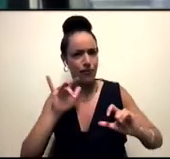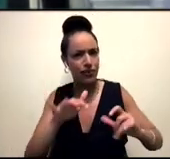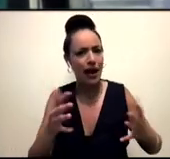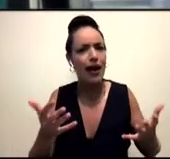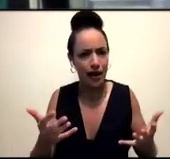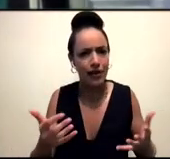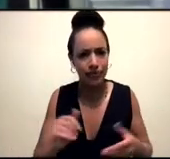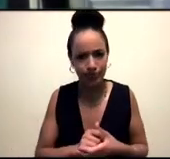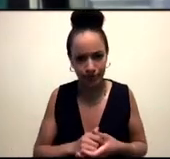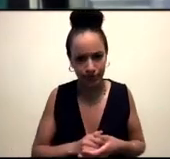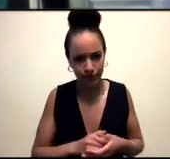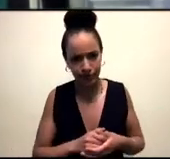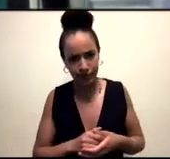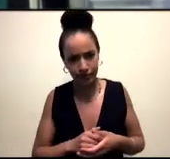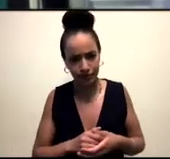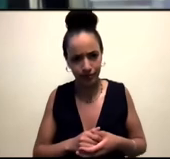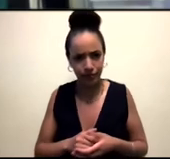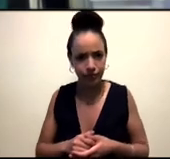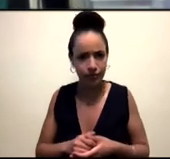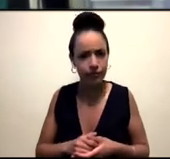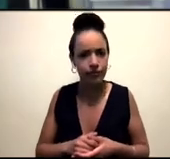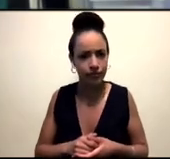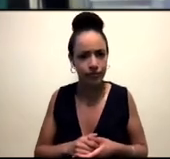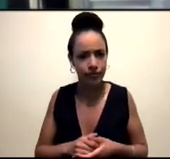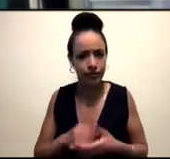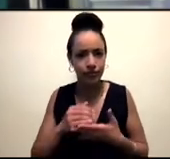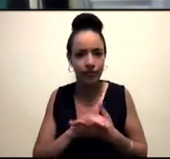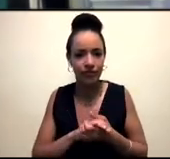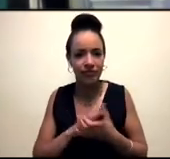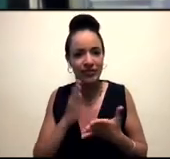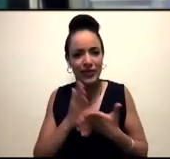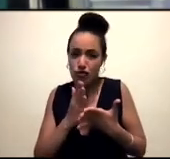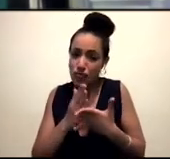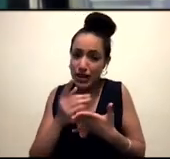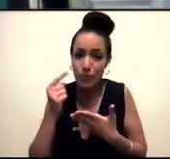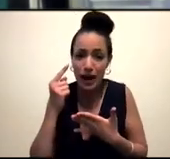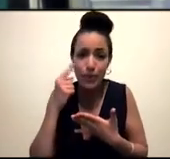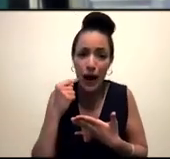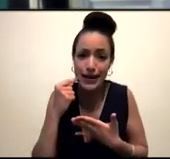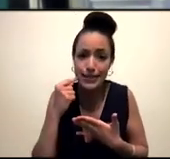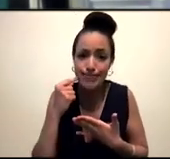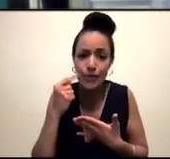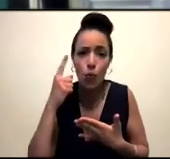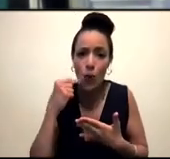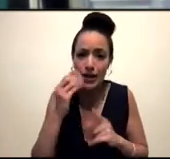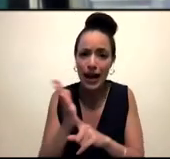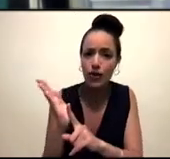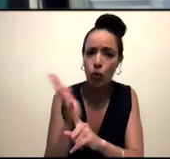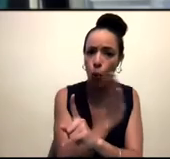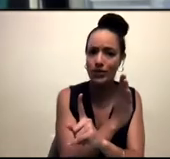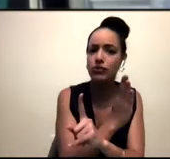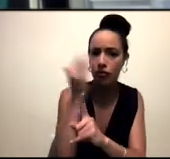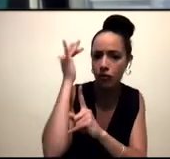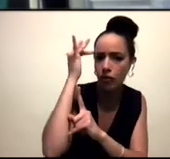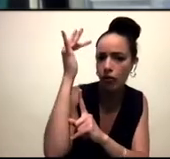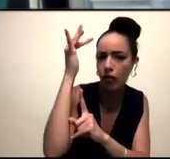it's really white. I was like, is it white? I think it's really white and Western to think that